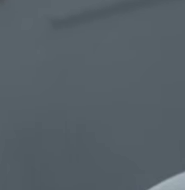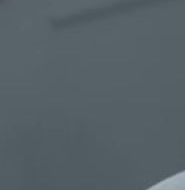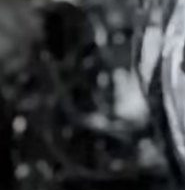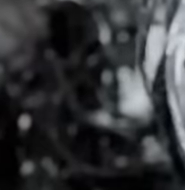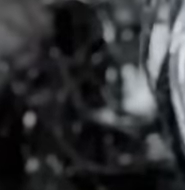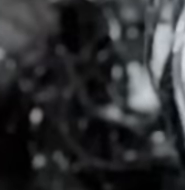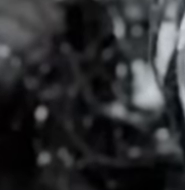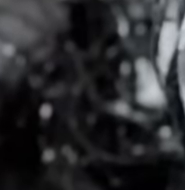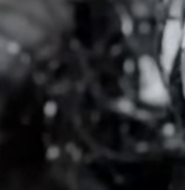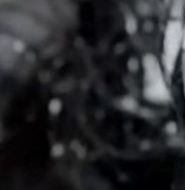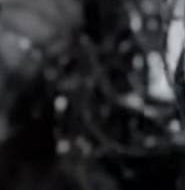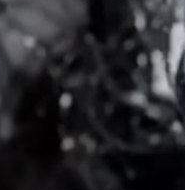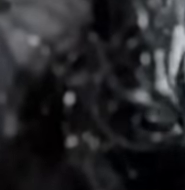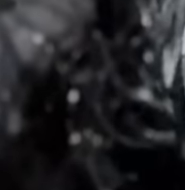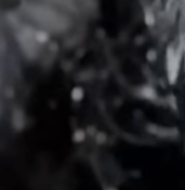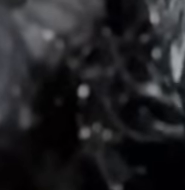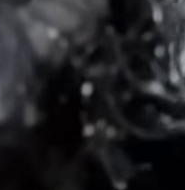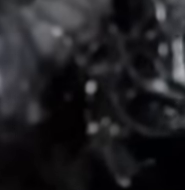We'll be right back.